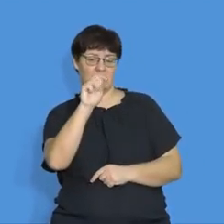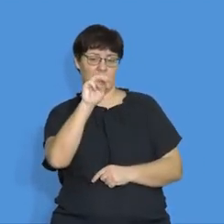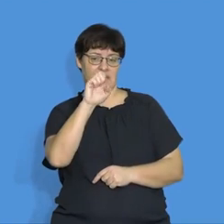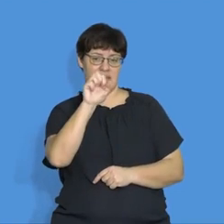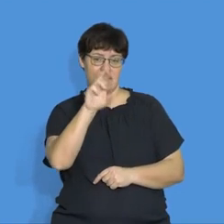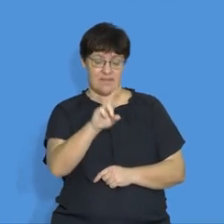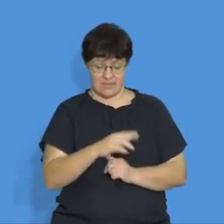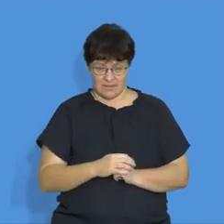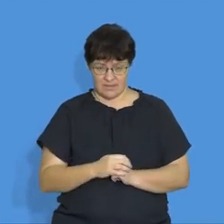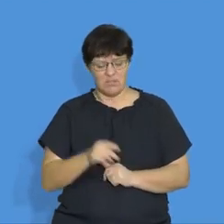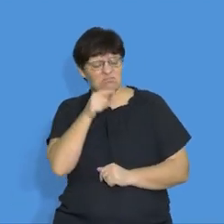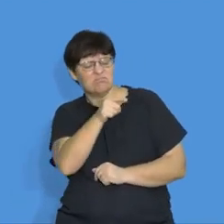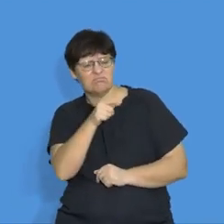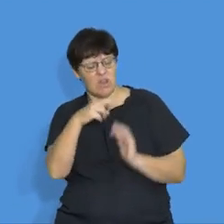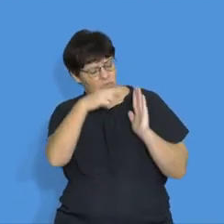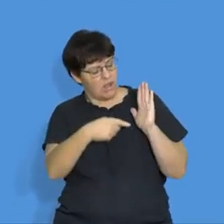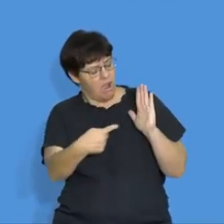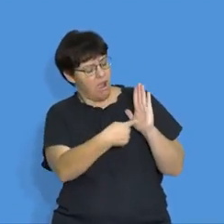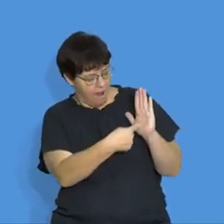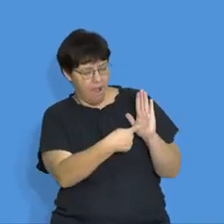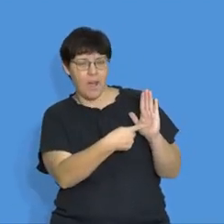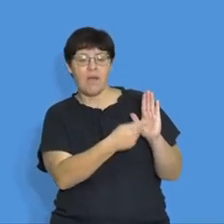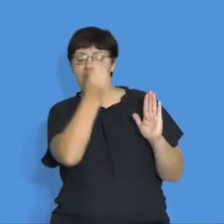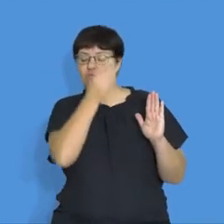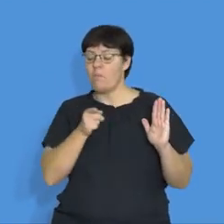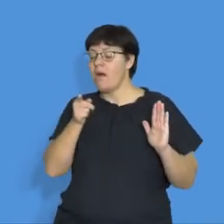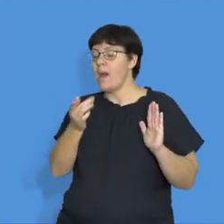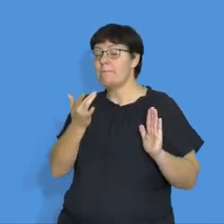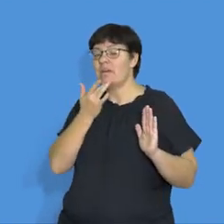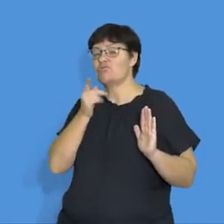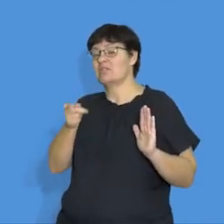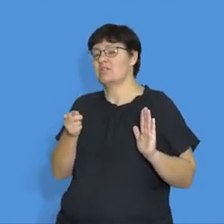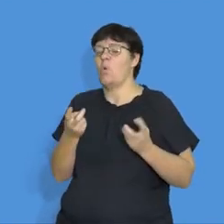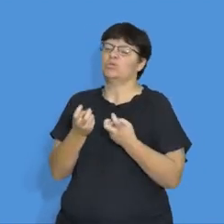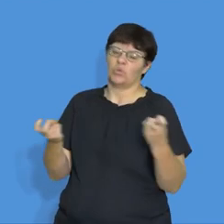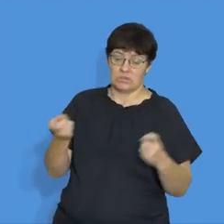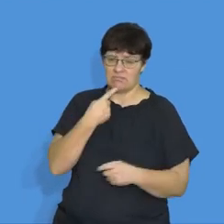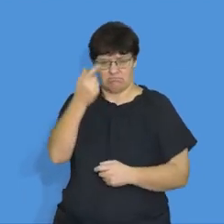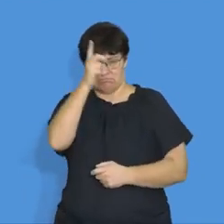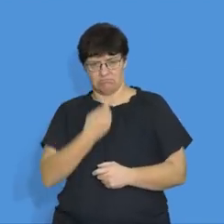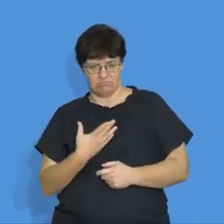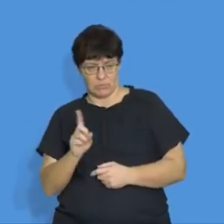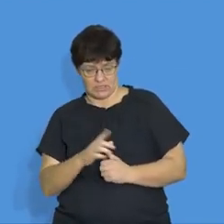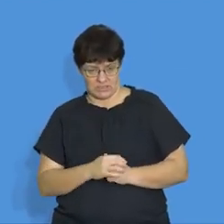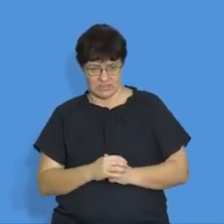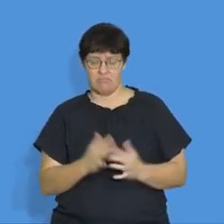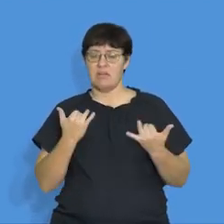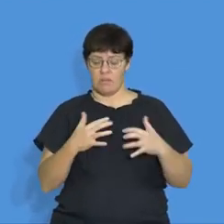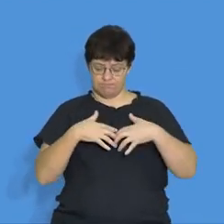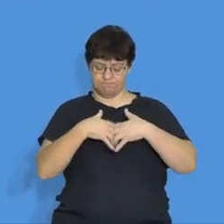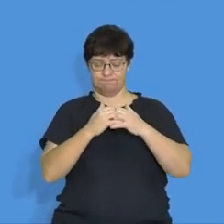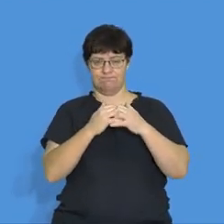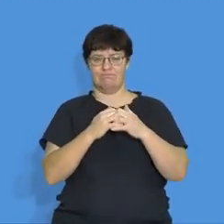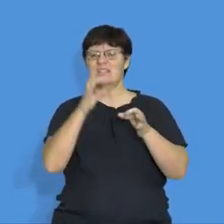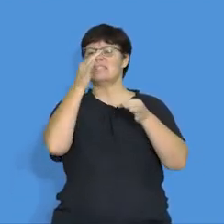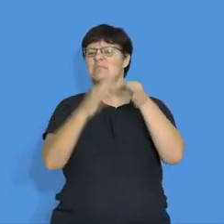what does the voltmeter reading tell us about the battery or the source? Right. Now we're going to construct a simple circuit. Okay.